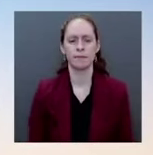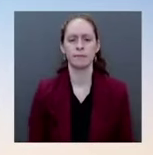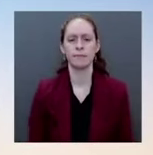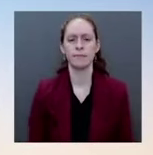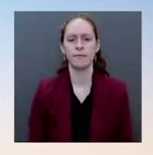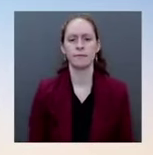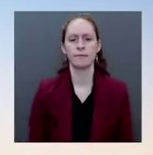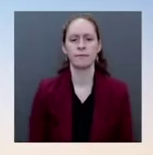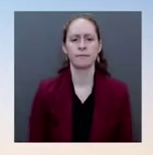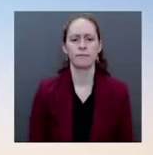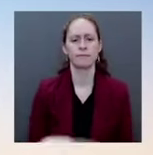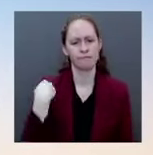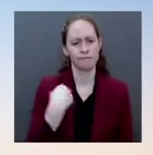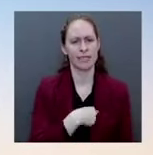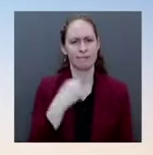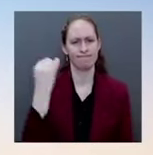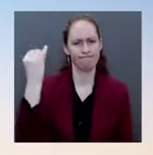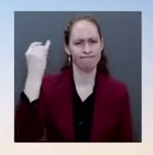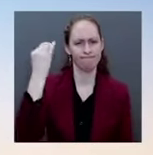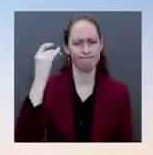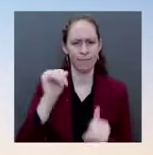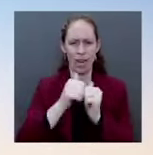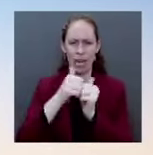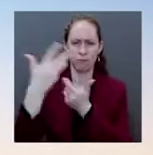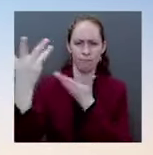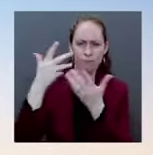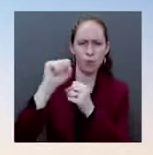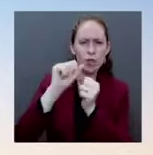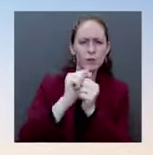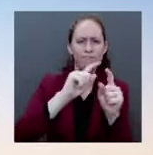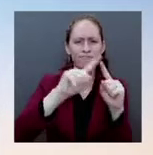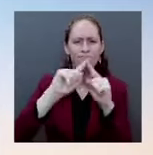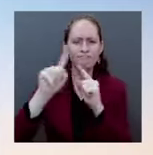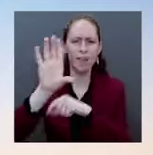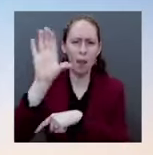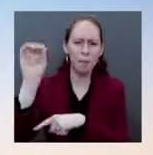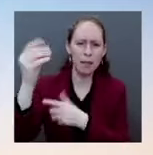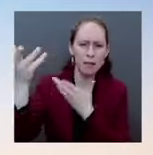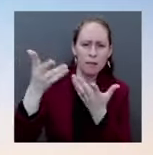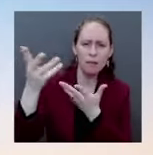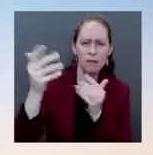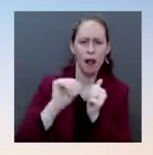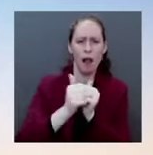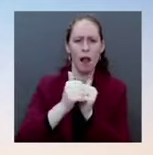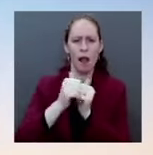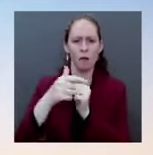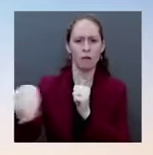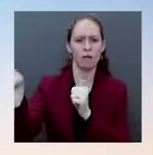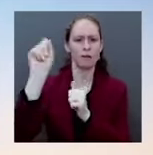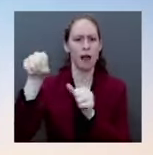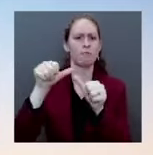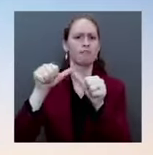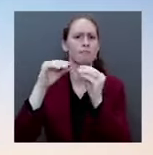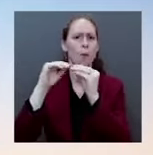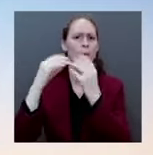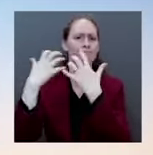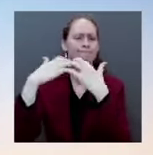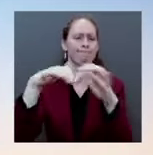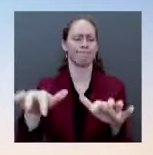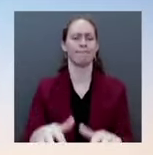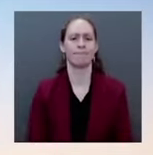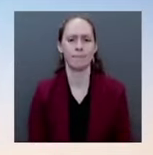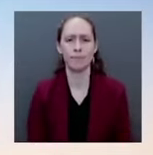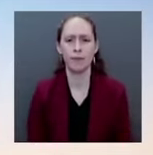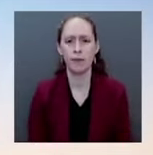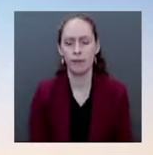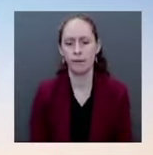private sector supply chain, certainly we will remain open to doing that. The And I do have one question on the global challenge, since you mentioned it. The President mentioned it today.